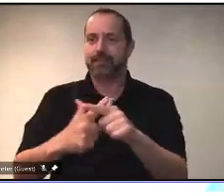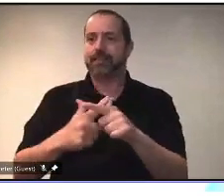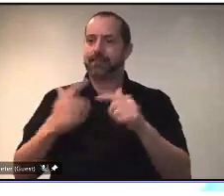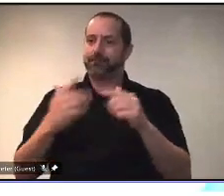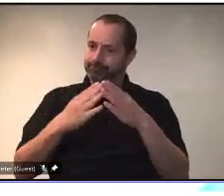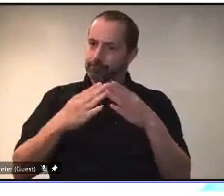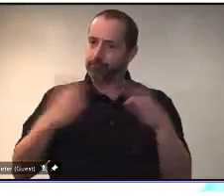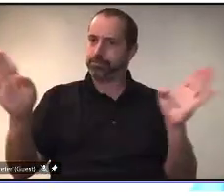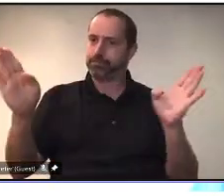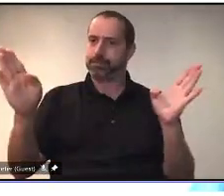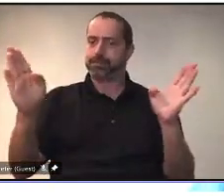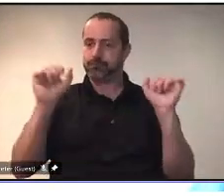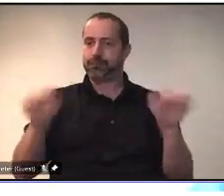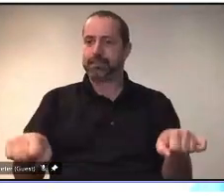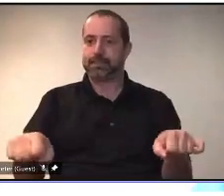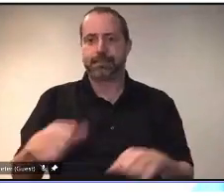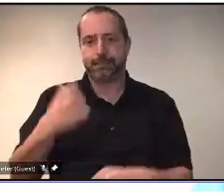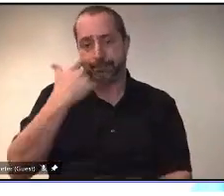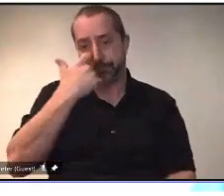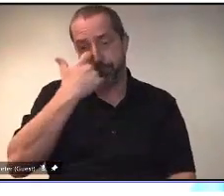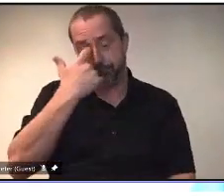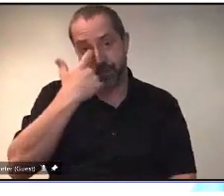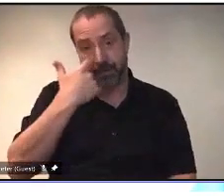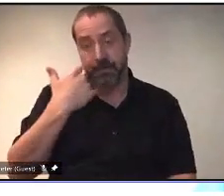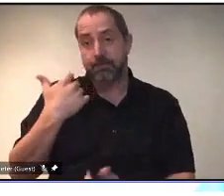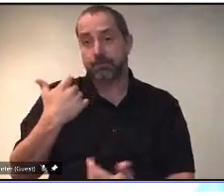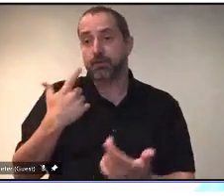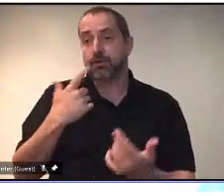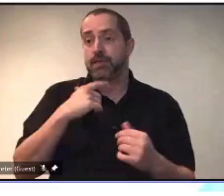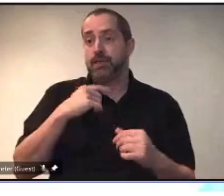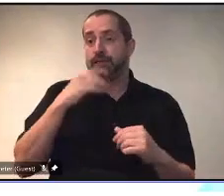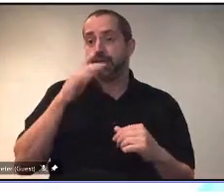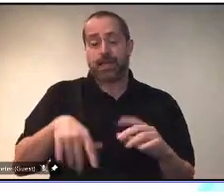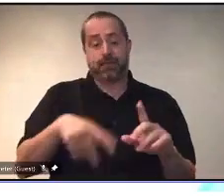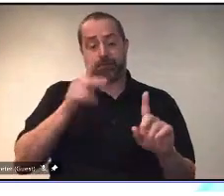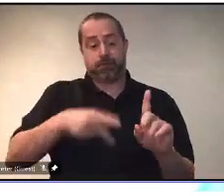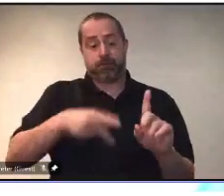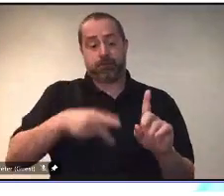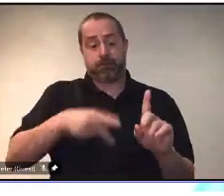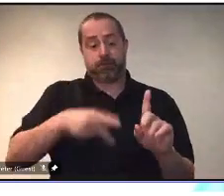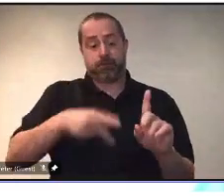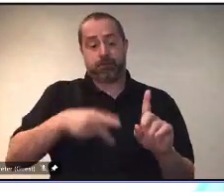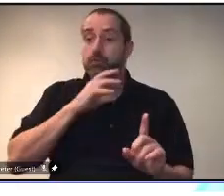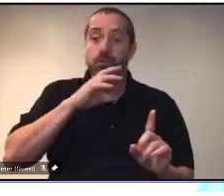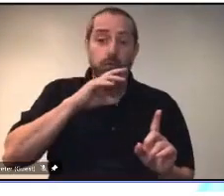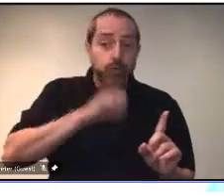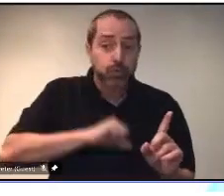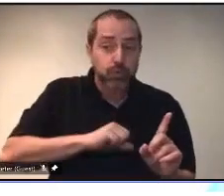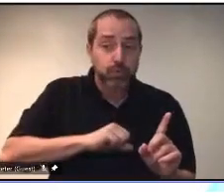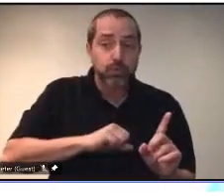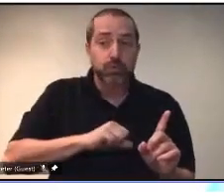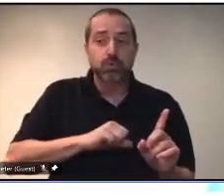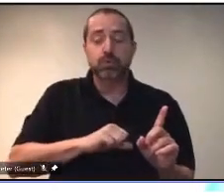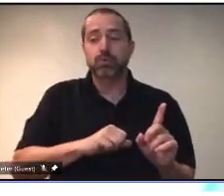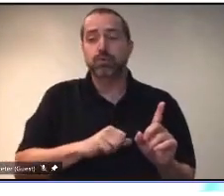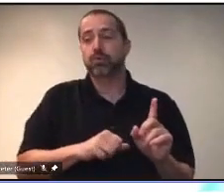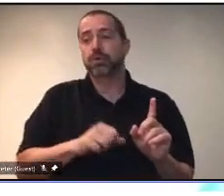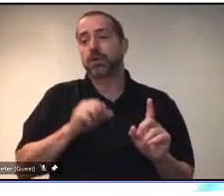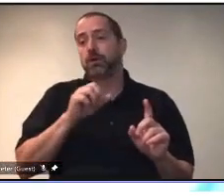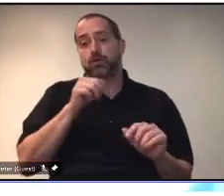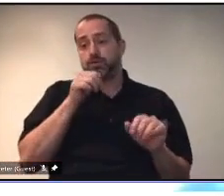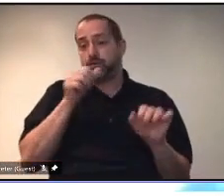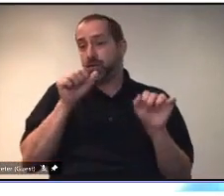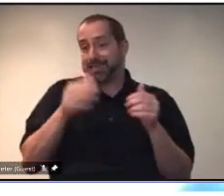vaccinating uh individuals who had was you know elderly and and not easily able to come to vaccination